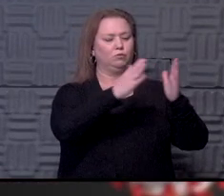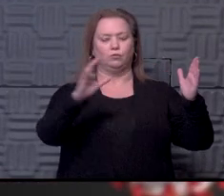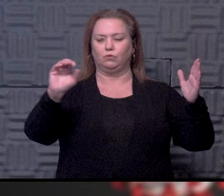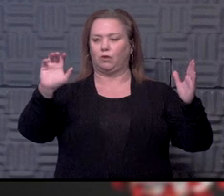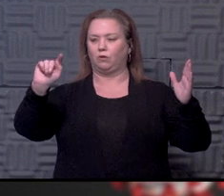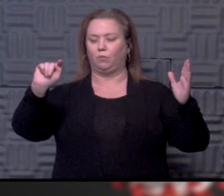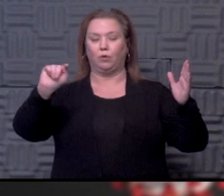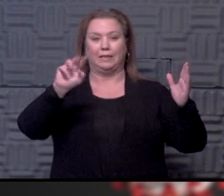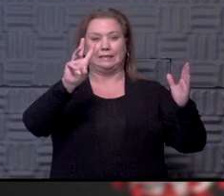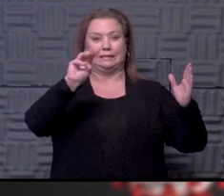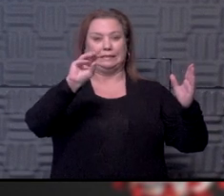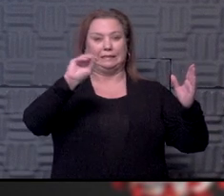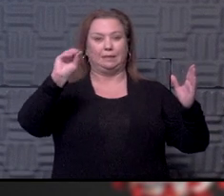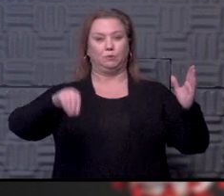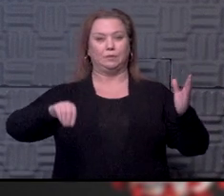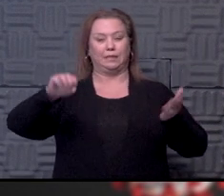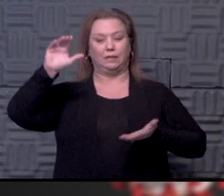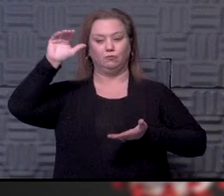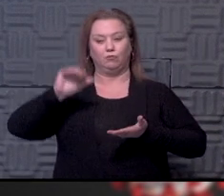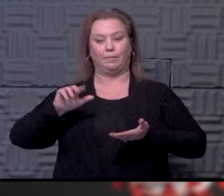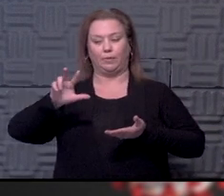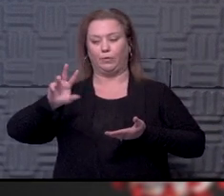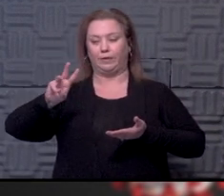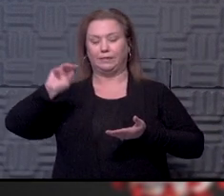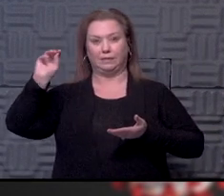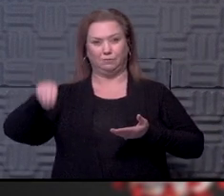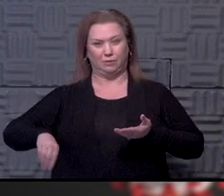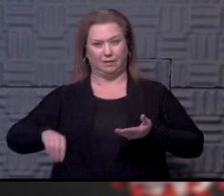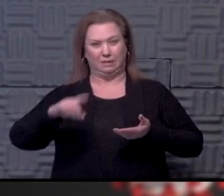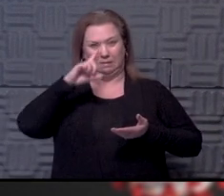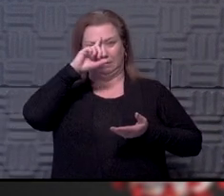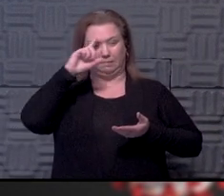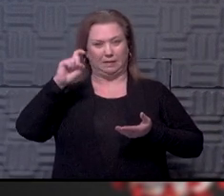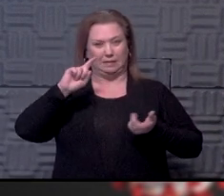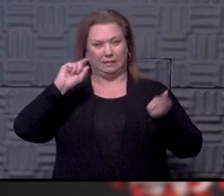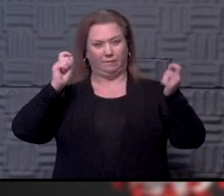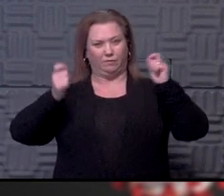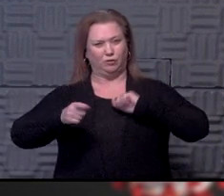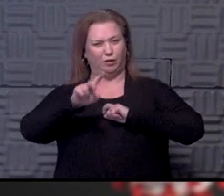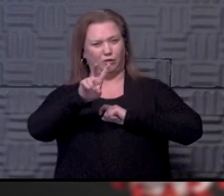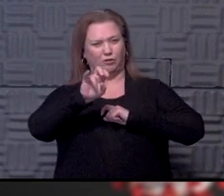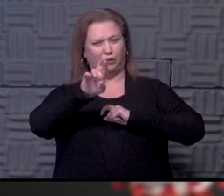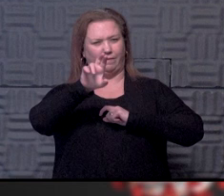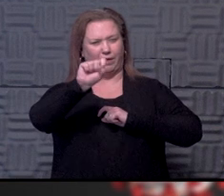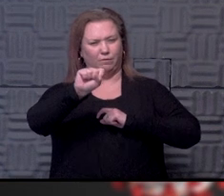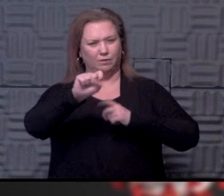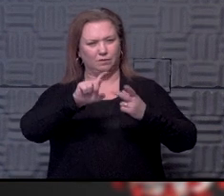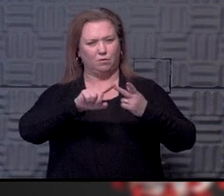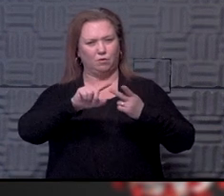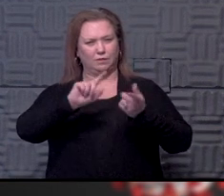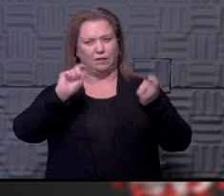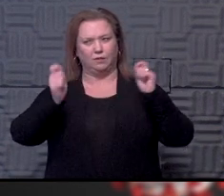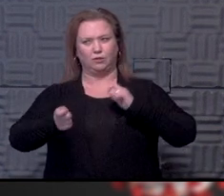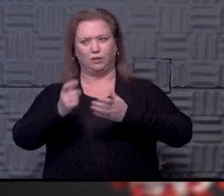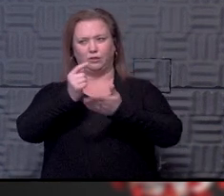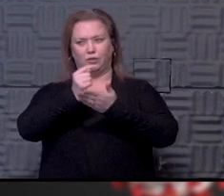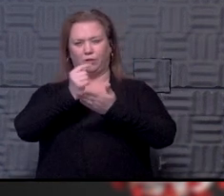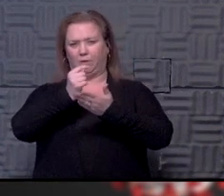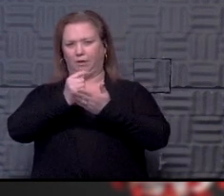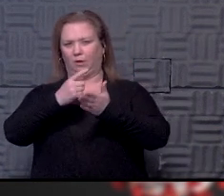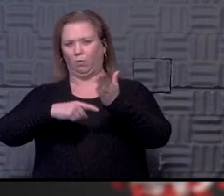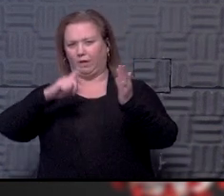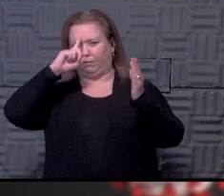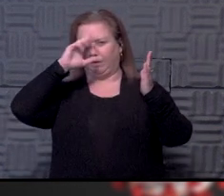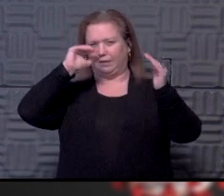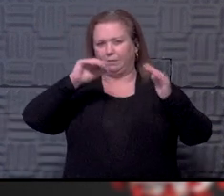year went from 60% to 36%. Is that because of a change in the virus or in treatments? And what can we expect